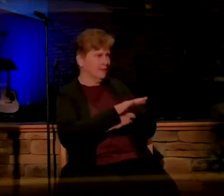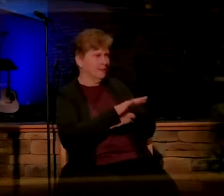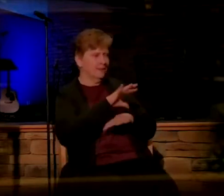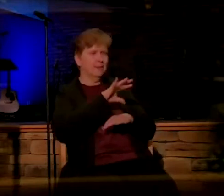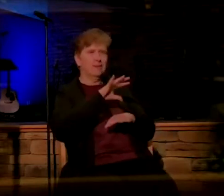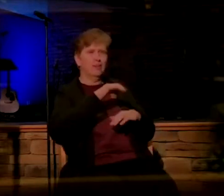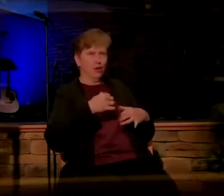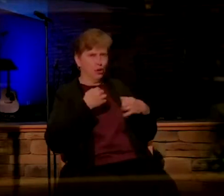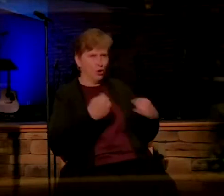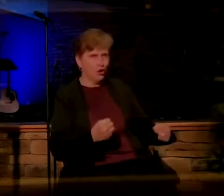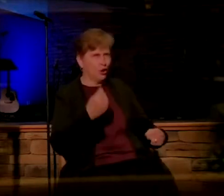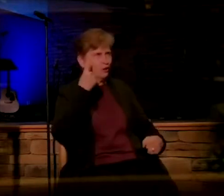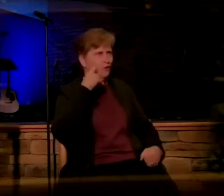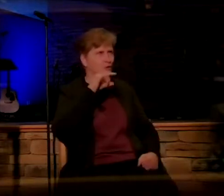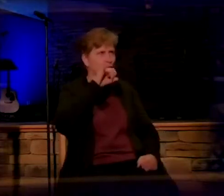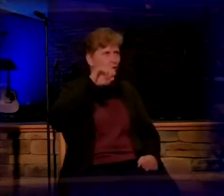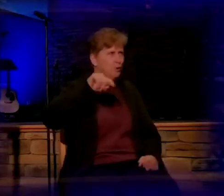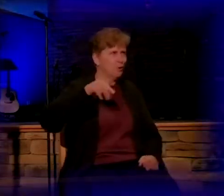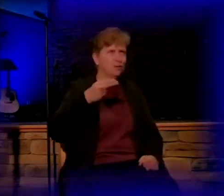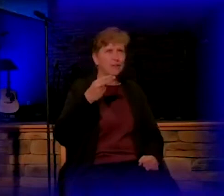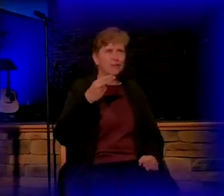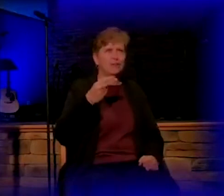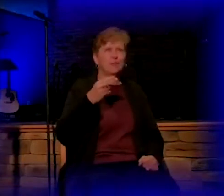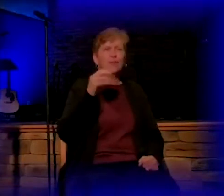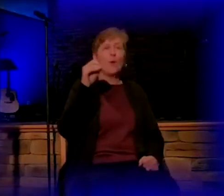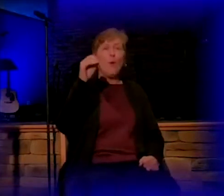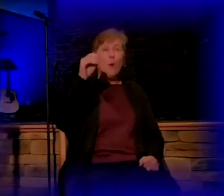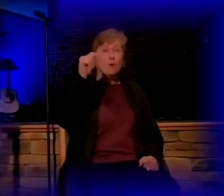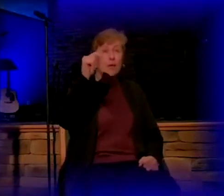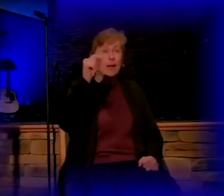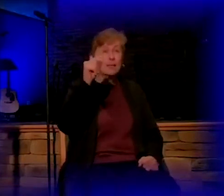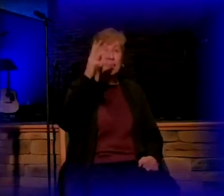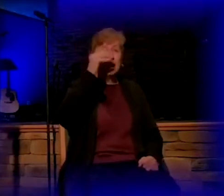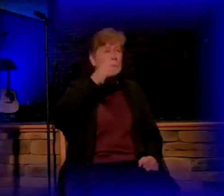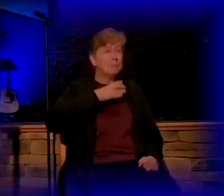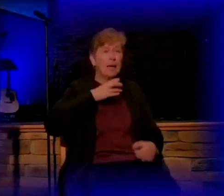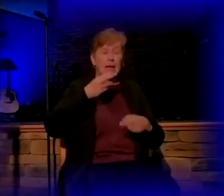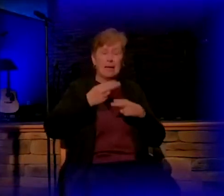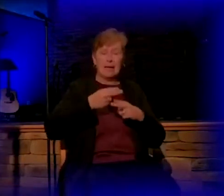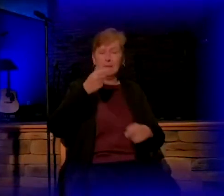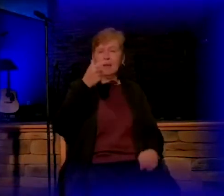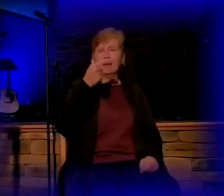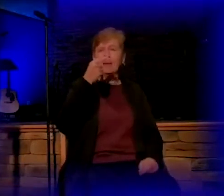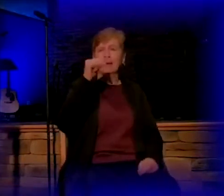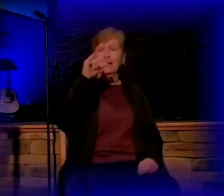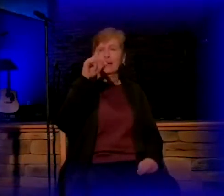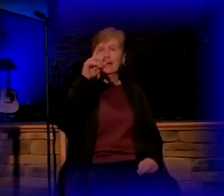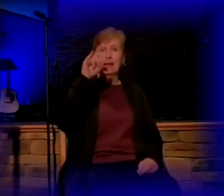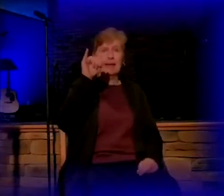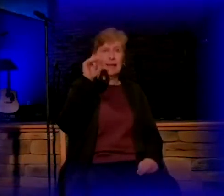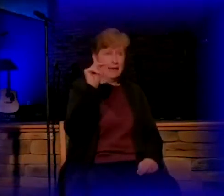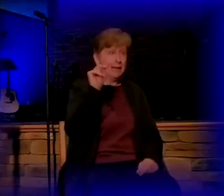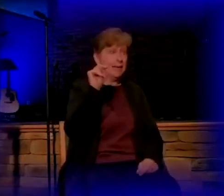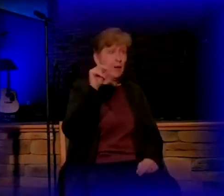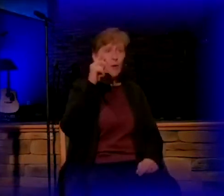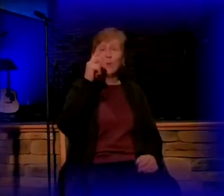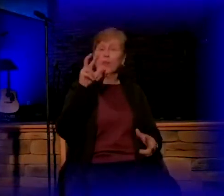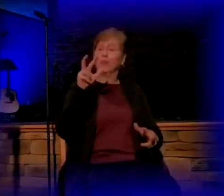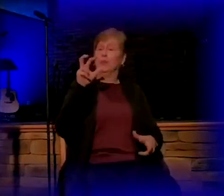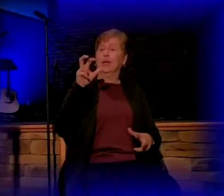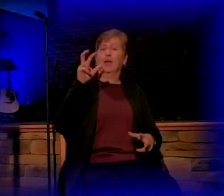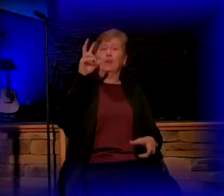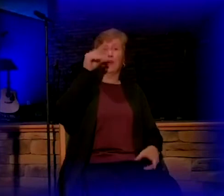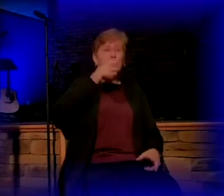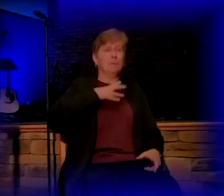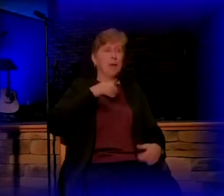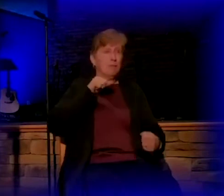again and again. In the Old Testament, there was a man named Gideon. Gideon with 300 men had to